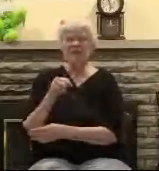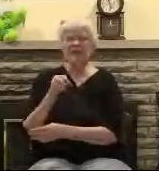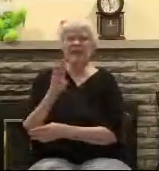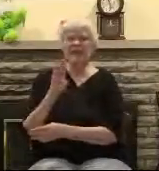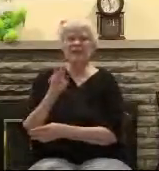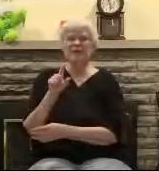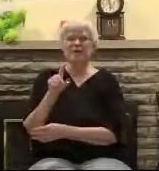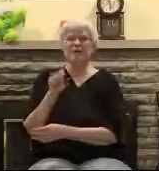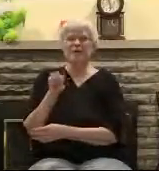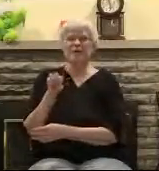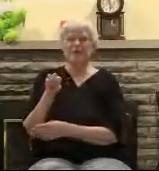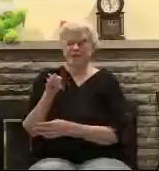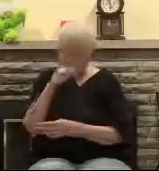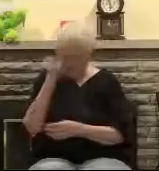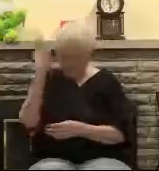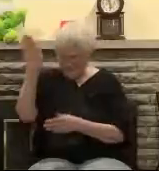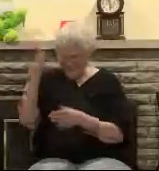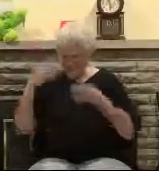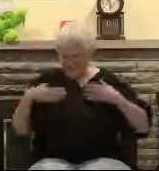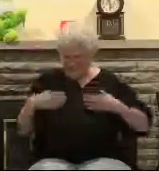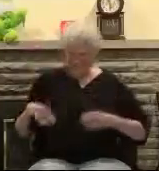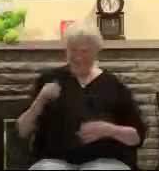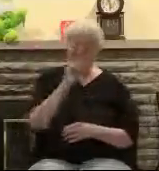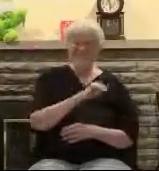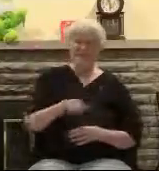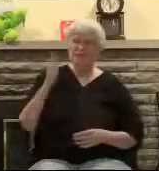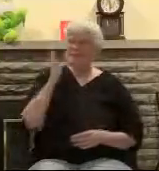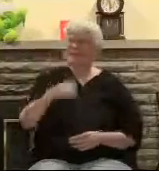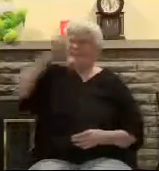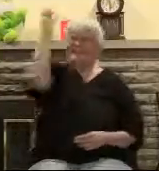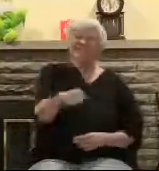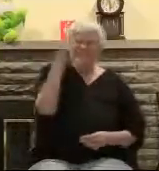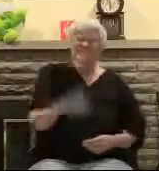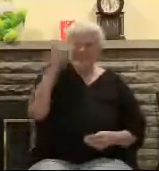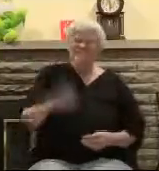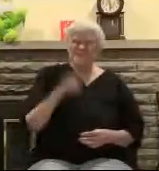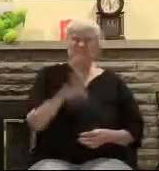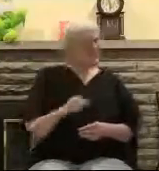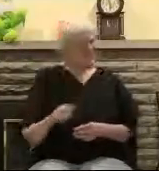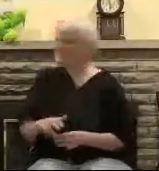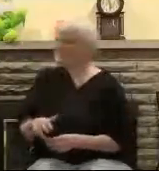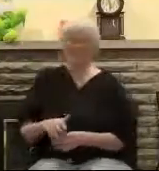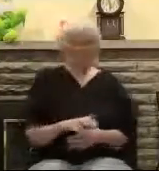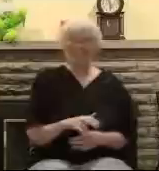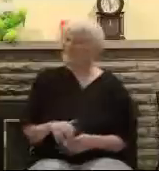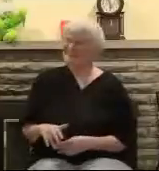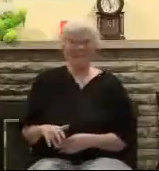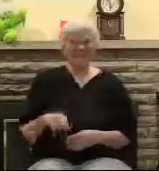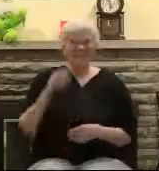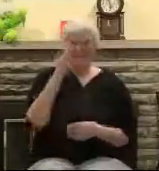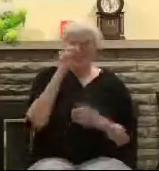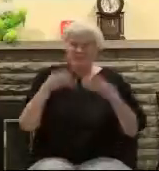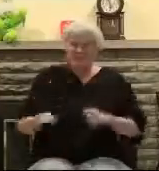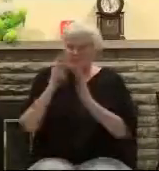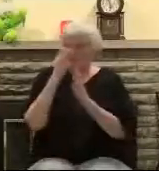cross and they would shake their fists and they would wag their heads and they would say, come down. He saved himself, or he saved